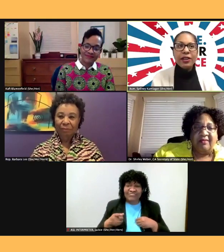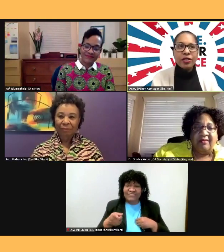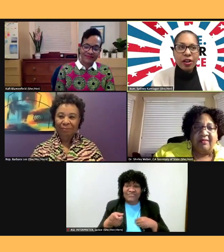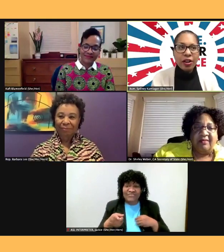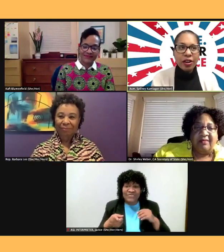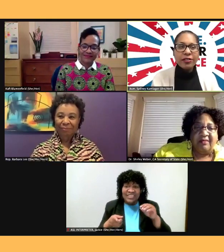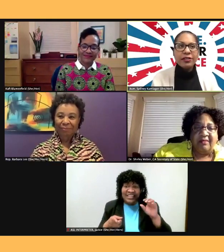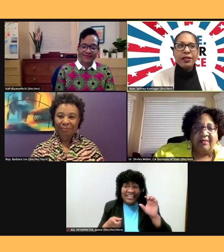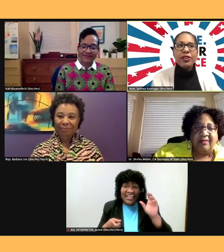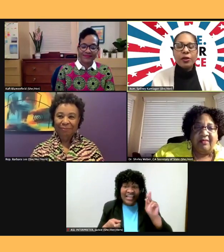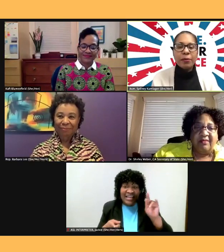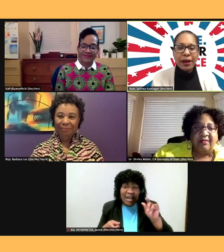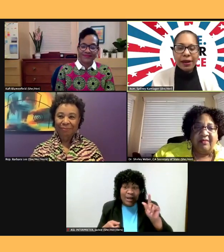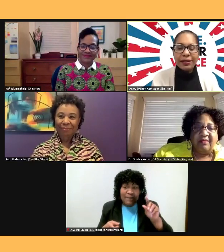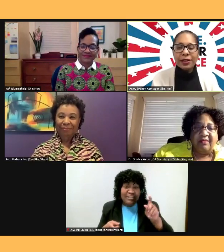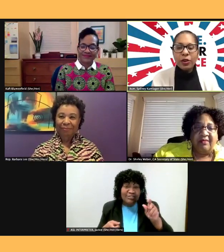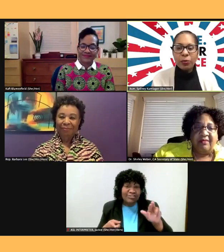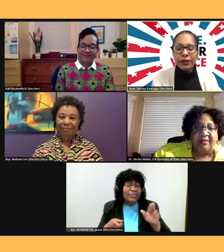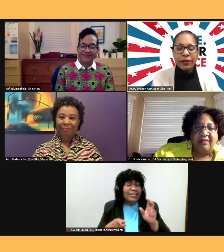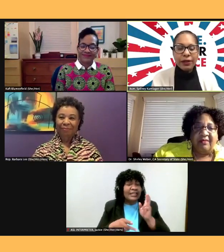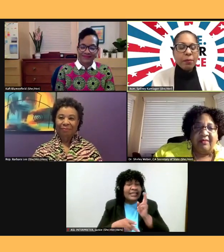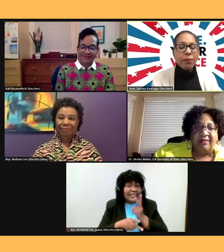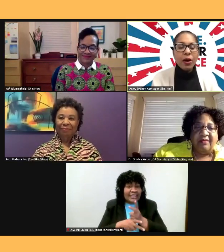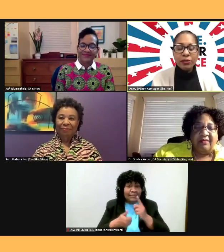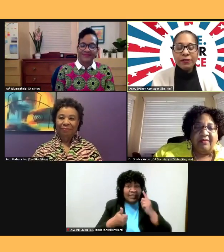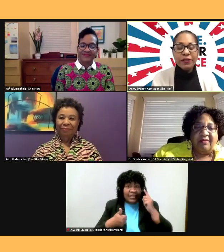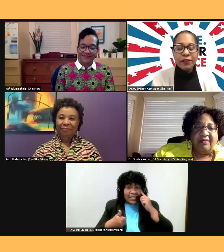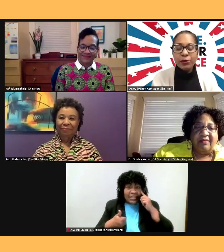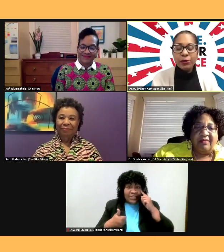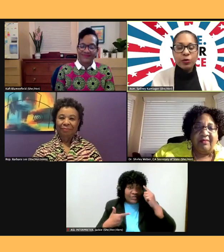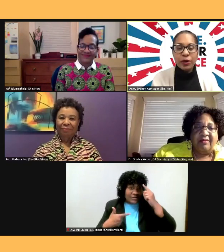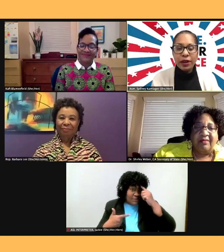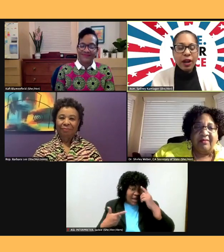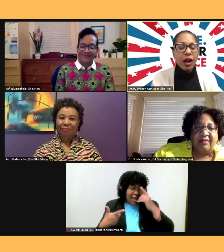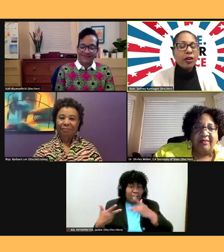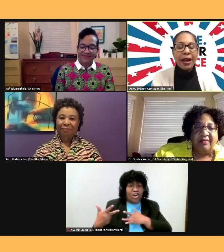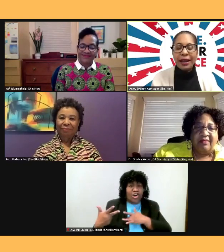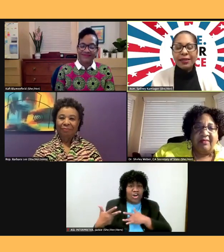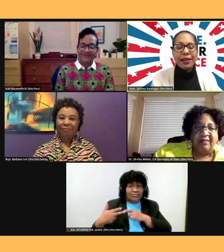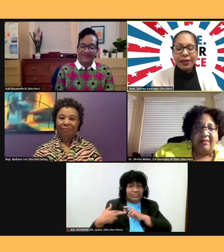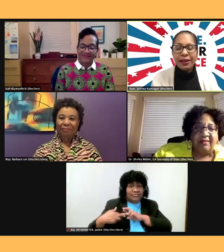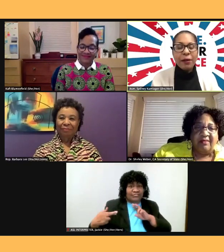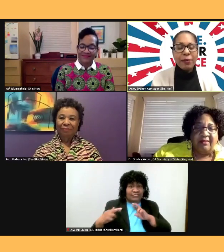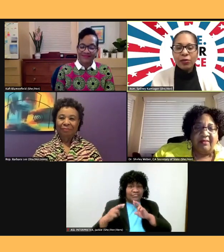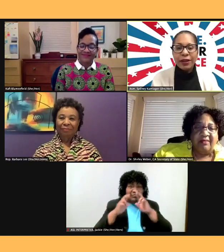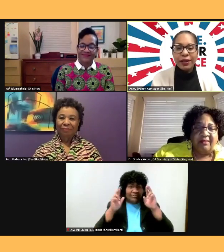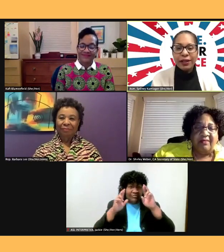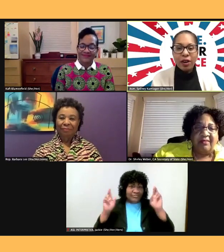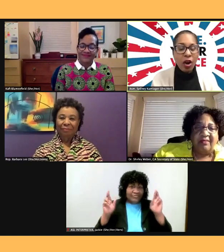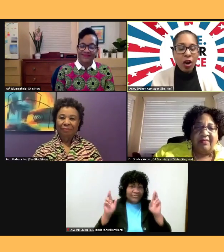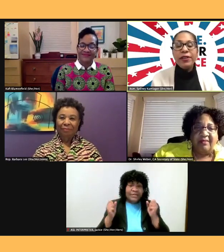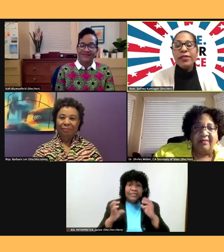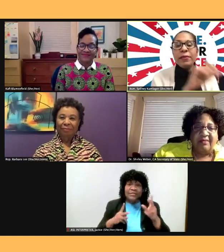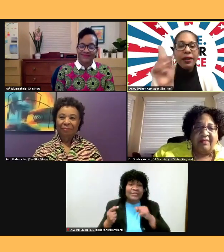and your minds open. Most of the folks who run are not thinking about running. Only the men wake up thinking about